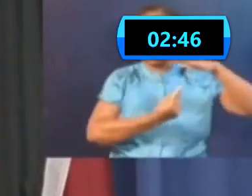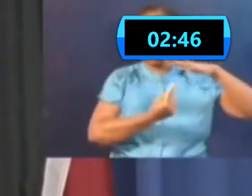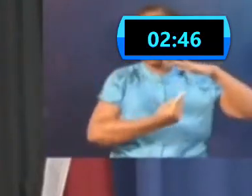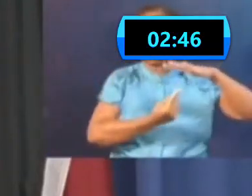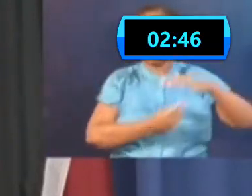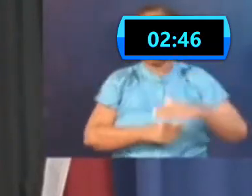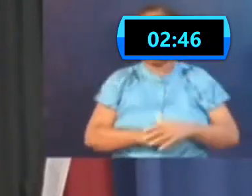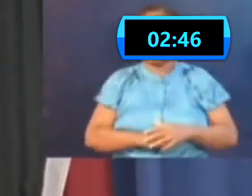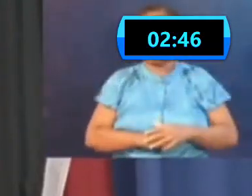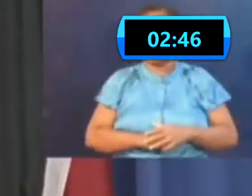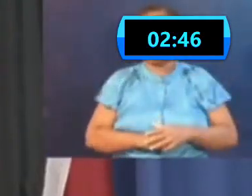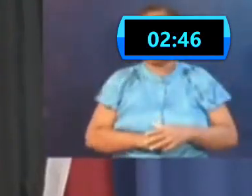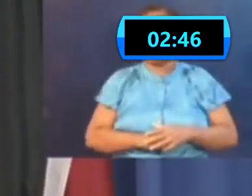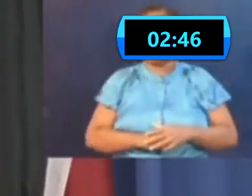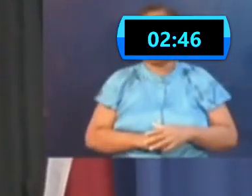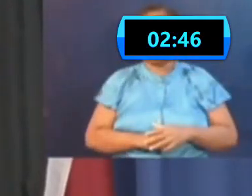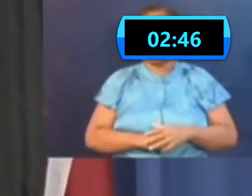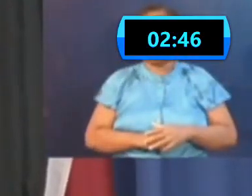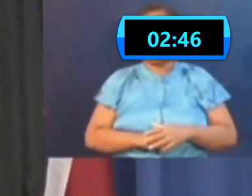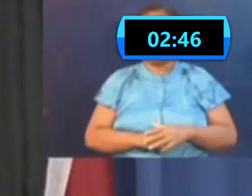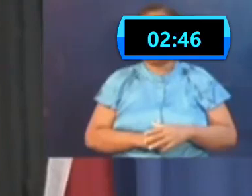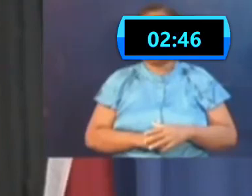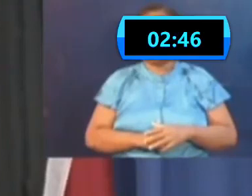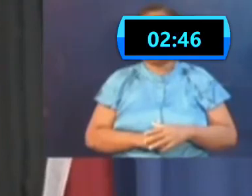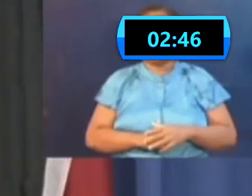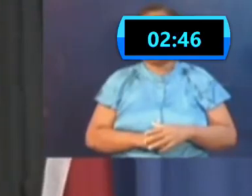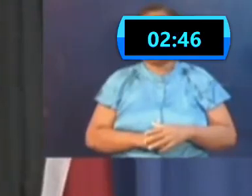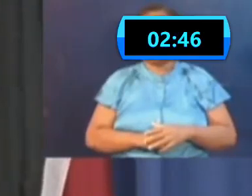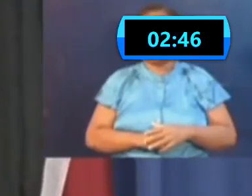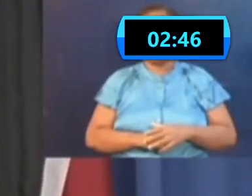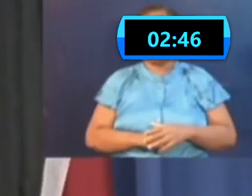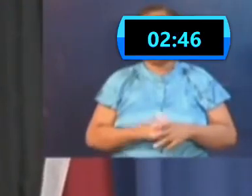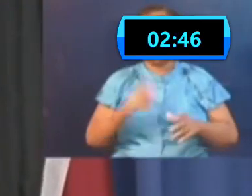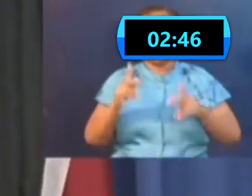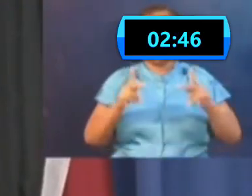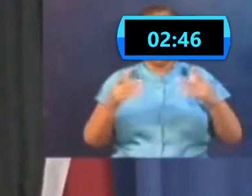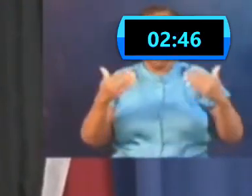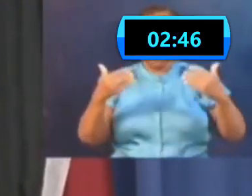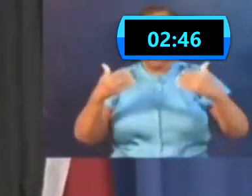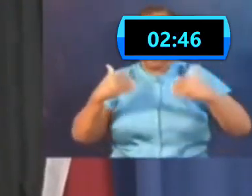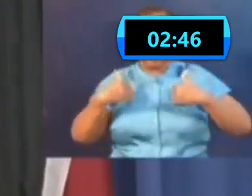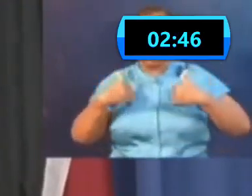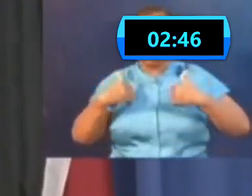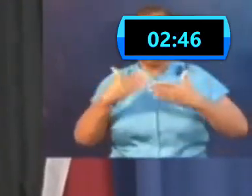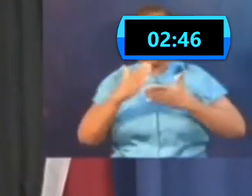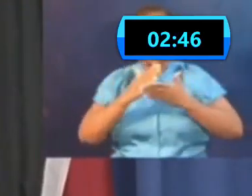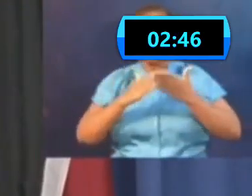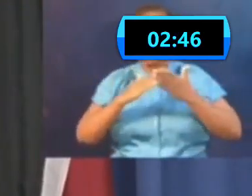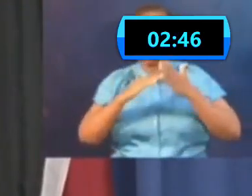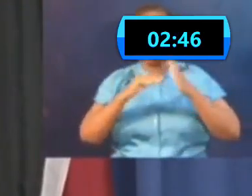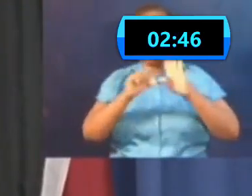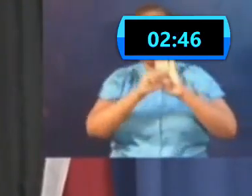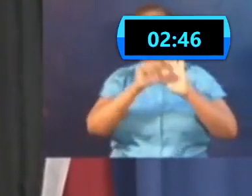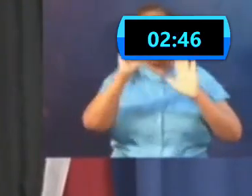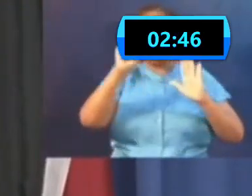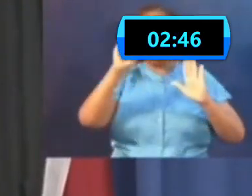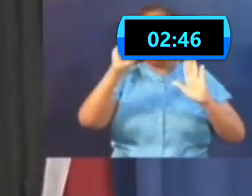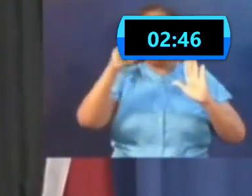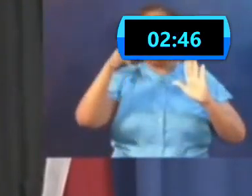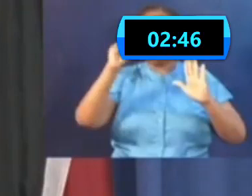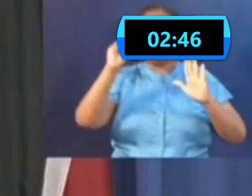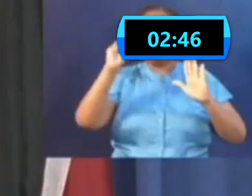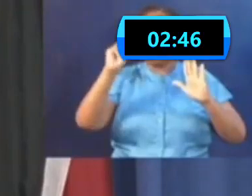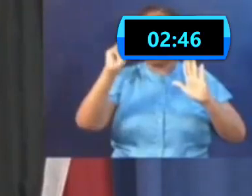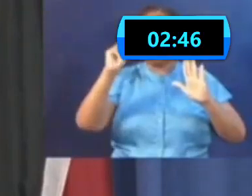and it does apply to hospital as well, for persons that have symptoms, we are looking at a minimum of 10 days after the onset of your